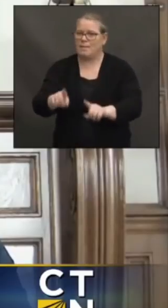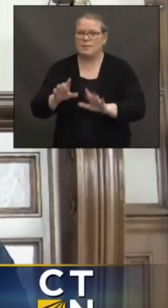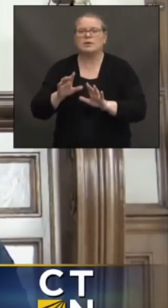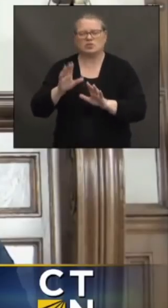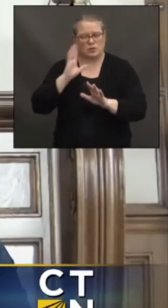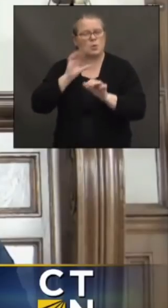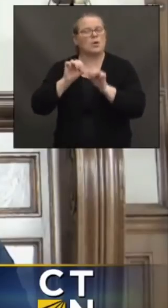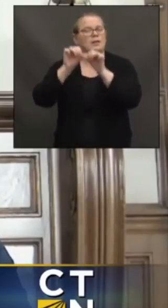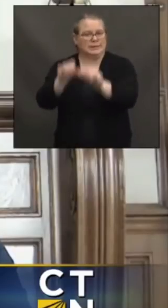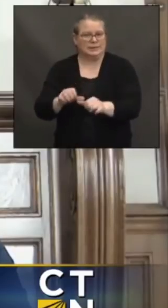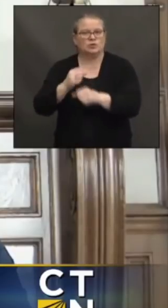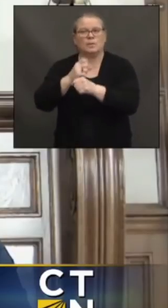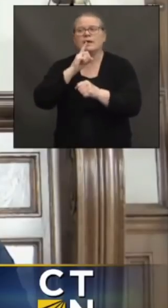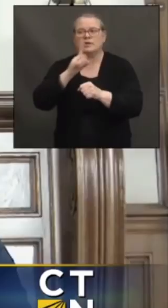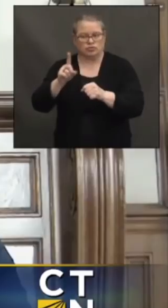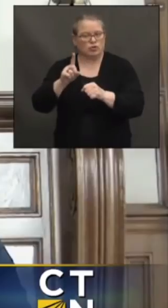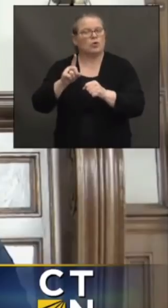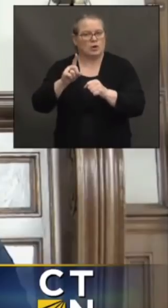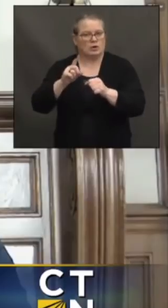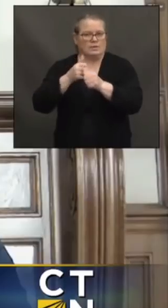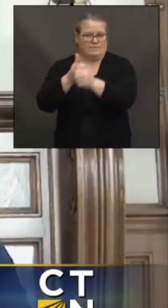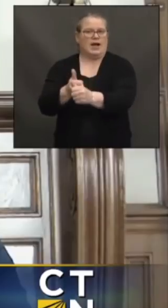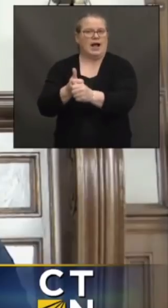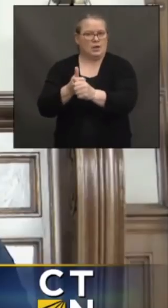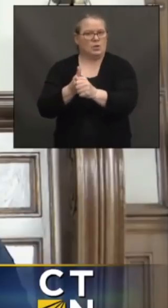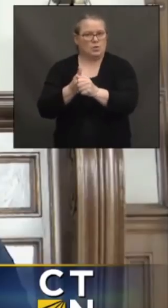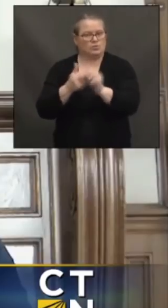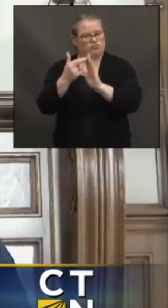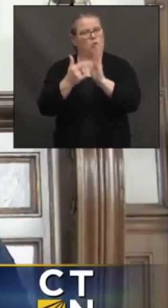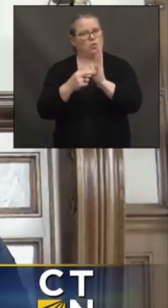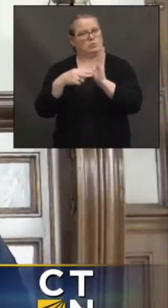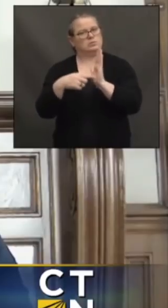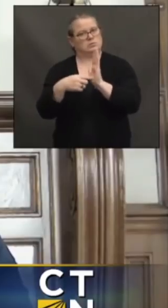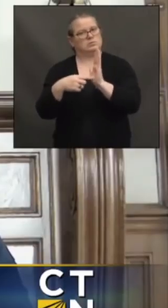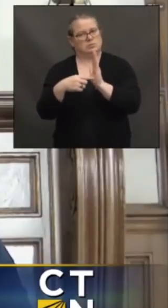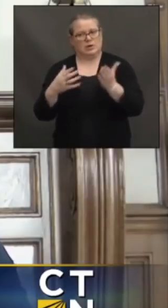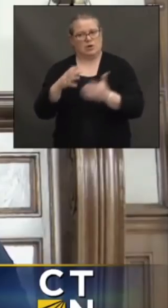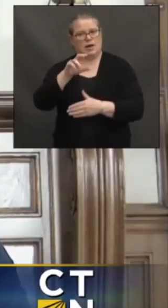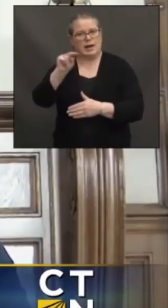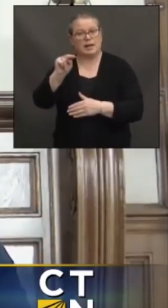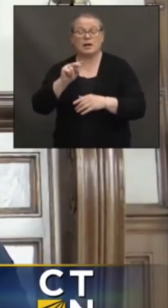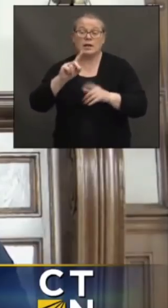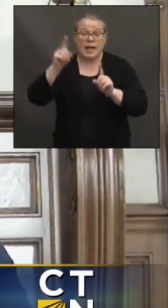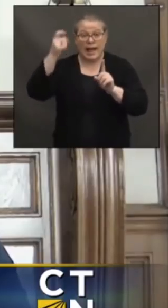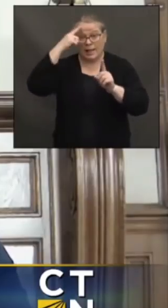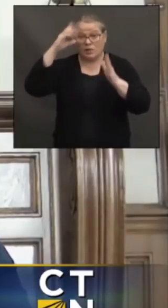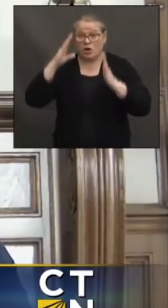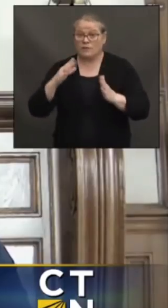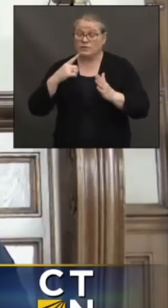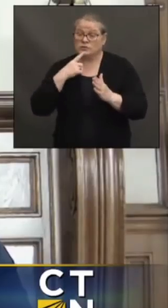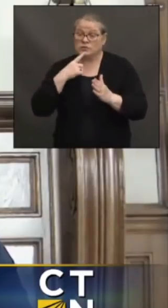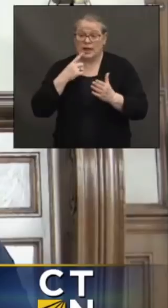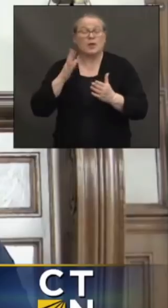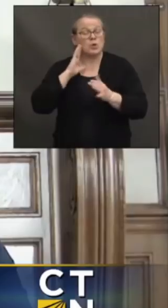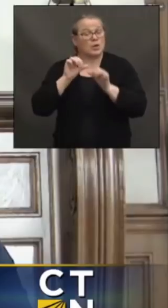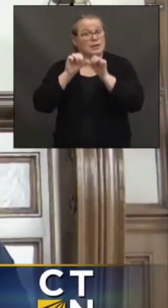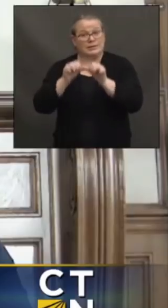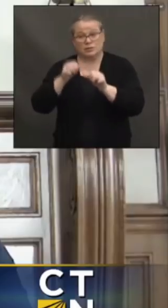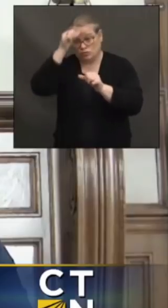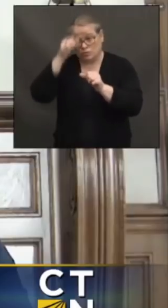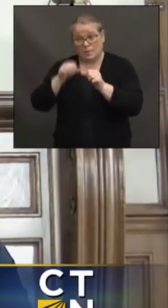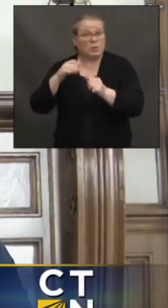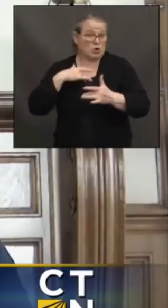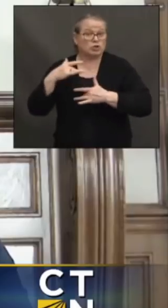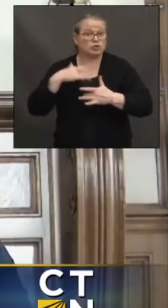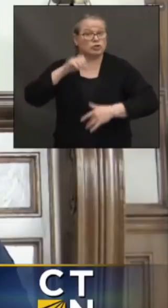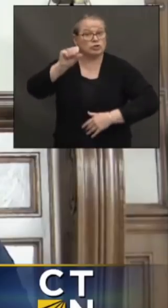for the people here in Connecticut. But as the governor said, we're going to keep that in mind as it deals with us going forward. And we are concerned